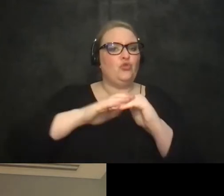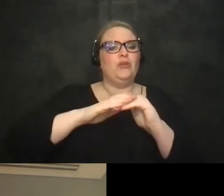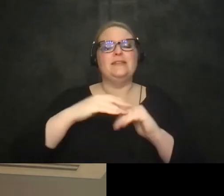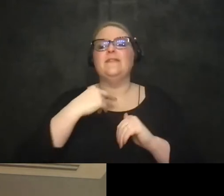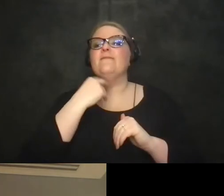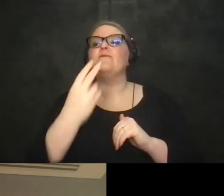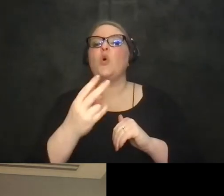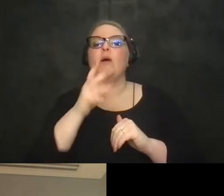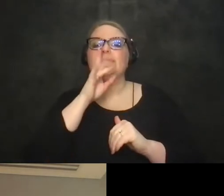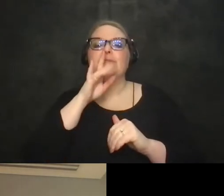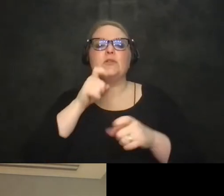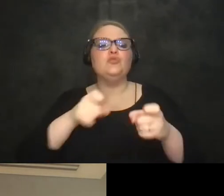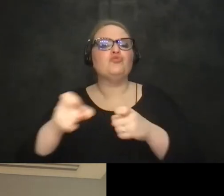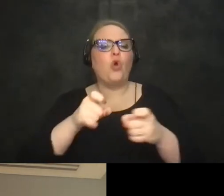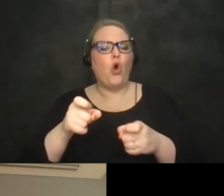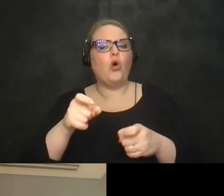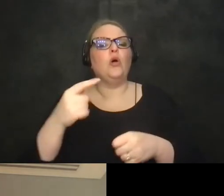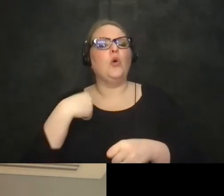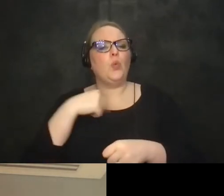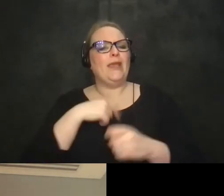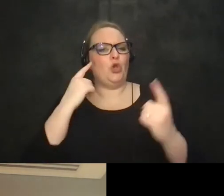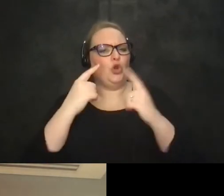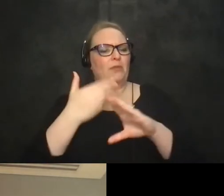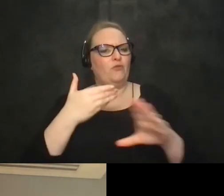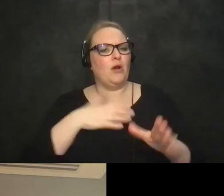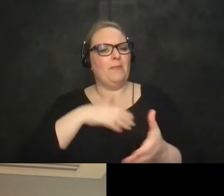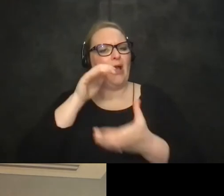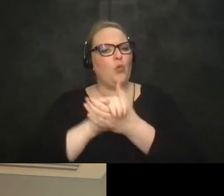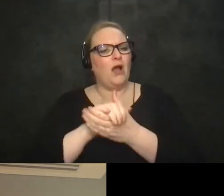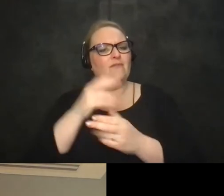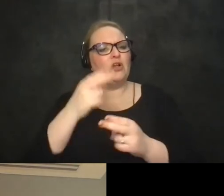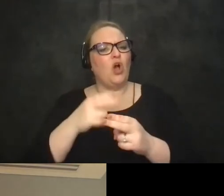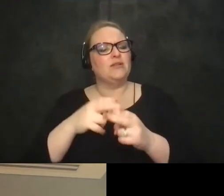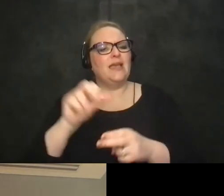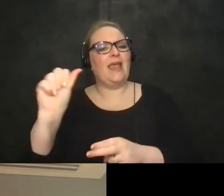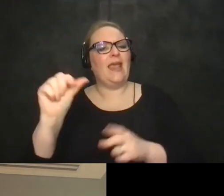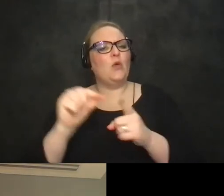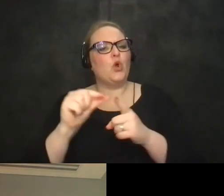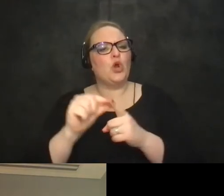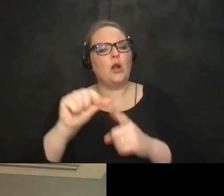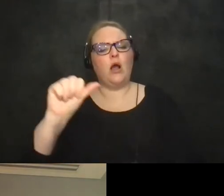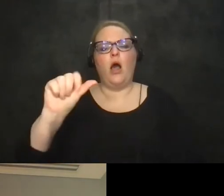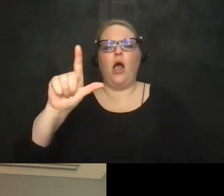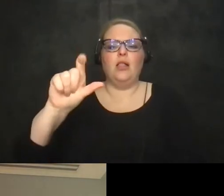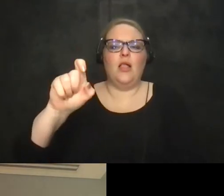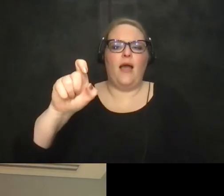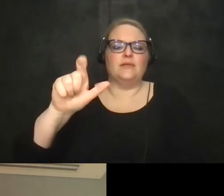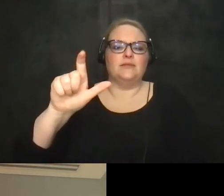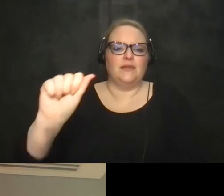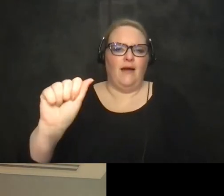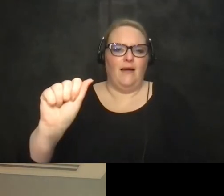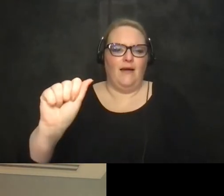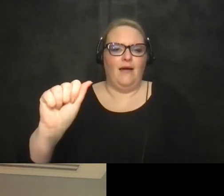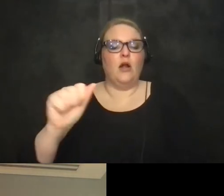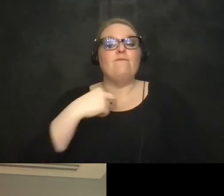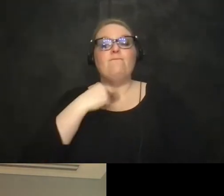and we heard earlier about the uh what my wife refers to as the a word uh alexa um and